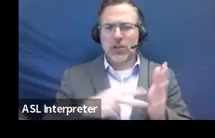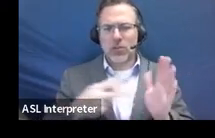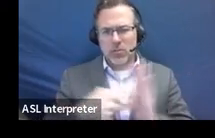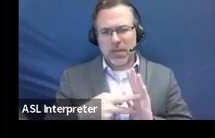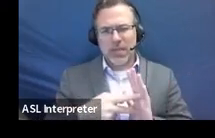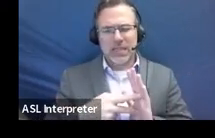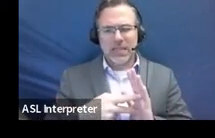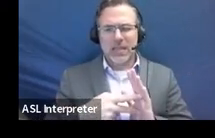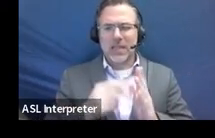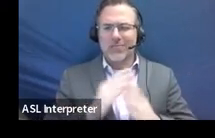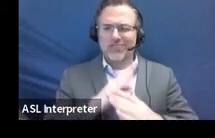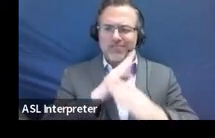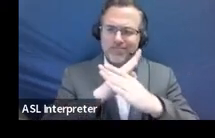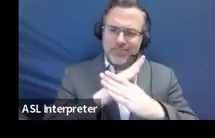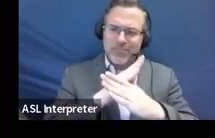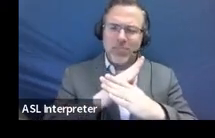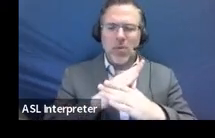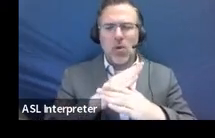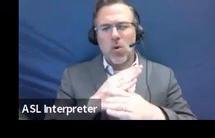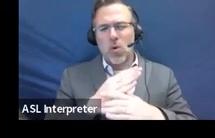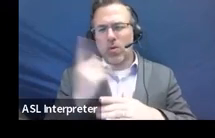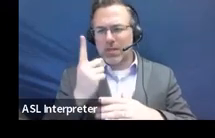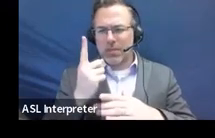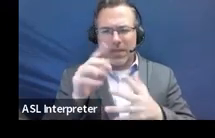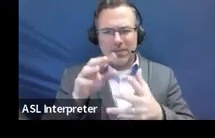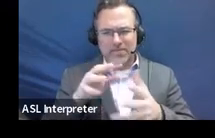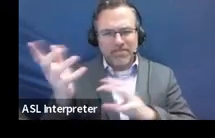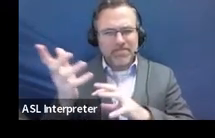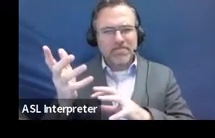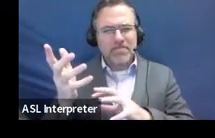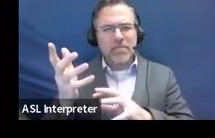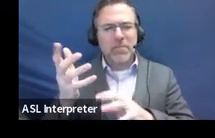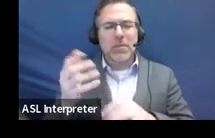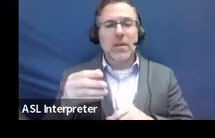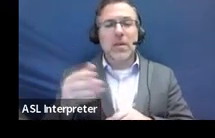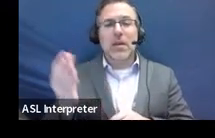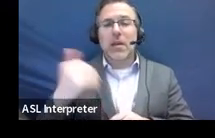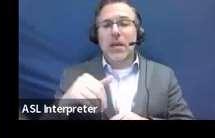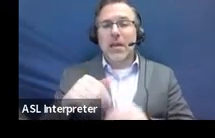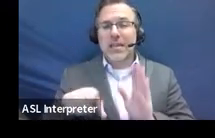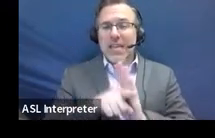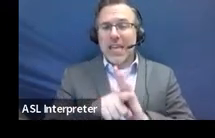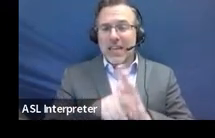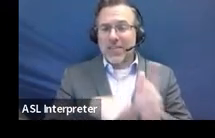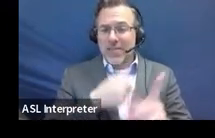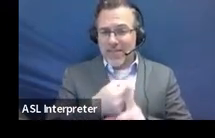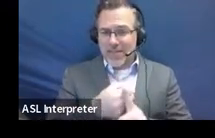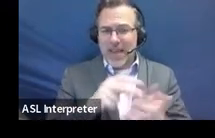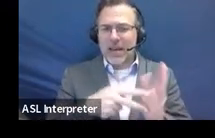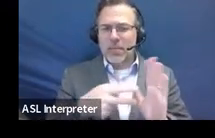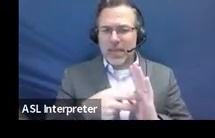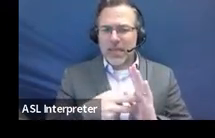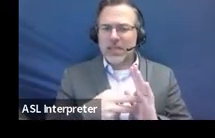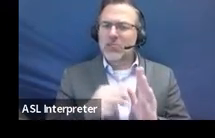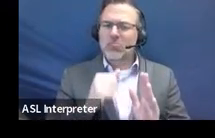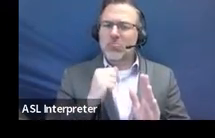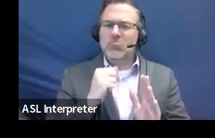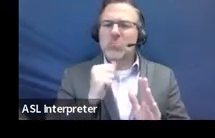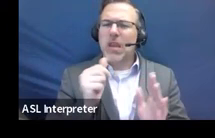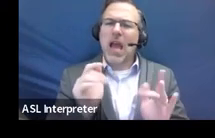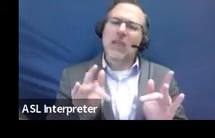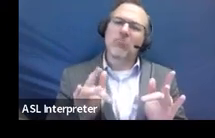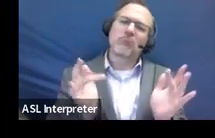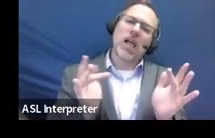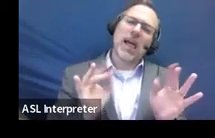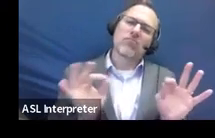impeding, obstructing, or detrimental to adversely effect means to have a negative impact that is more than a minor or transient